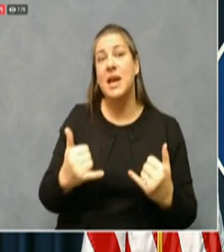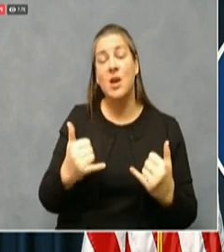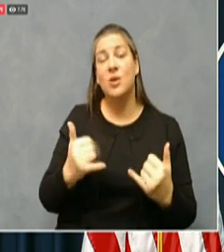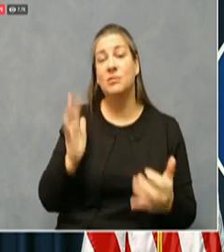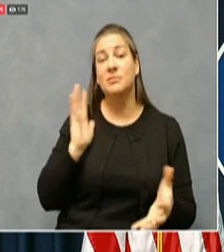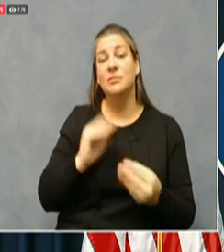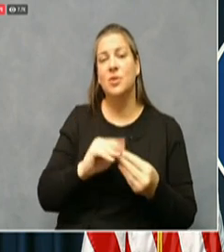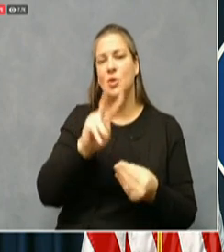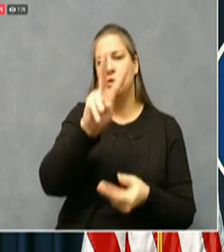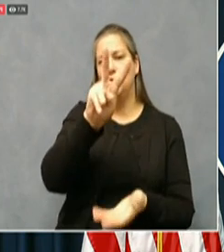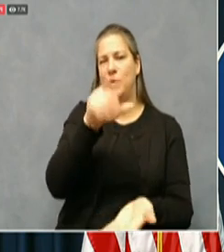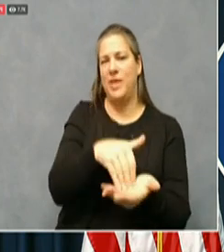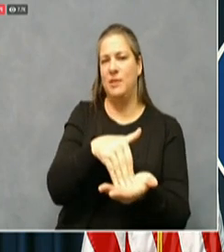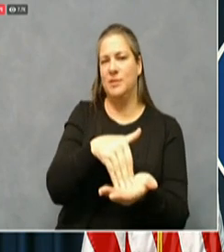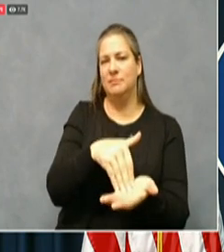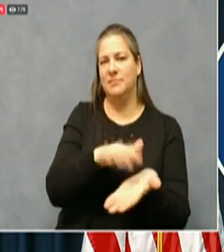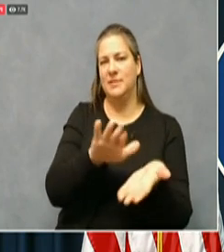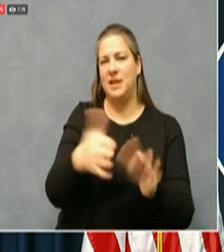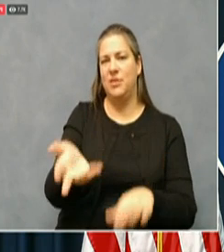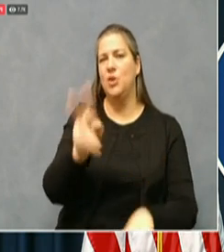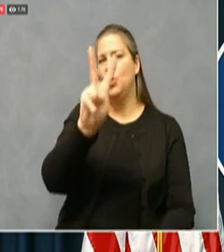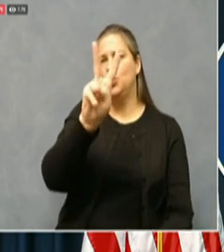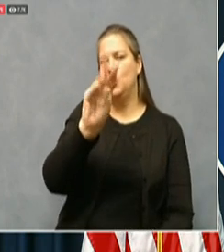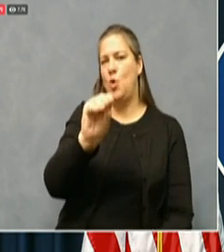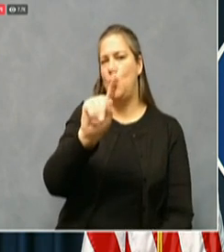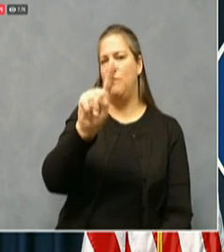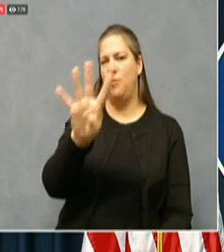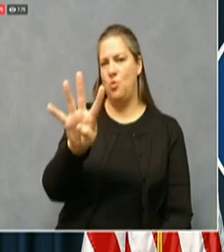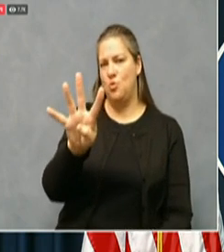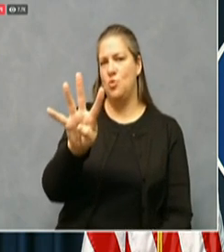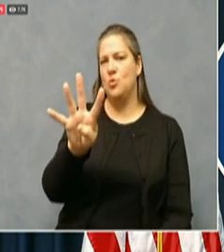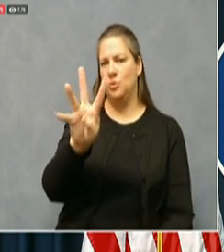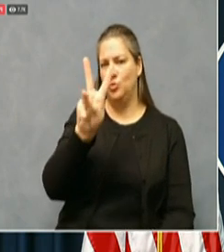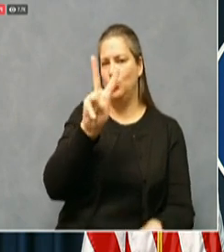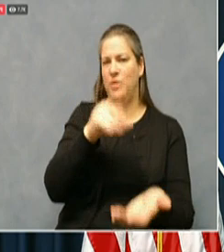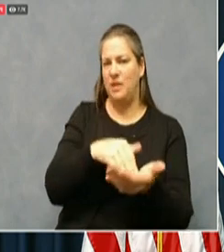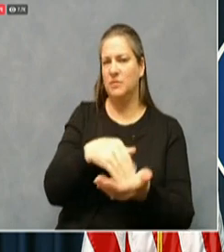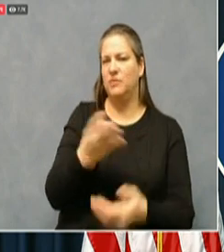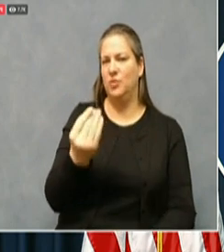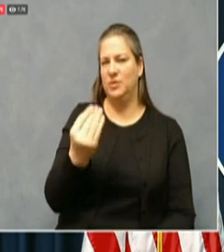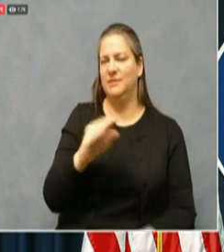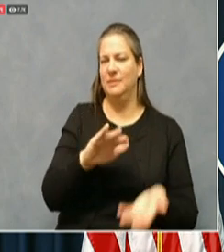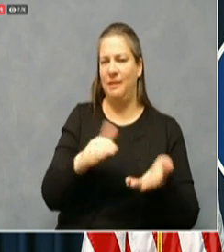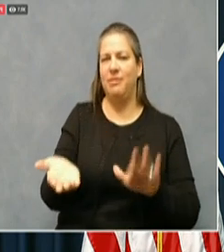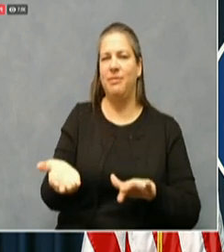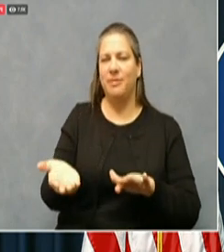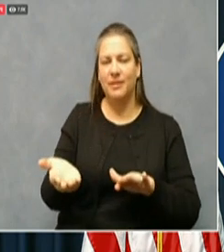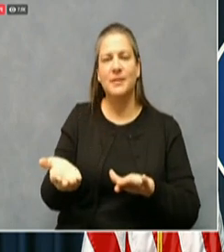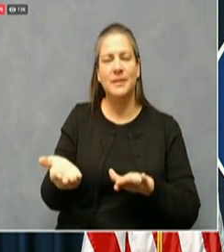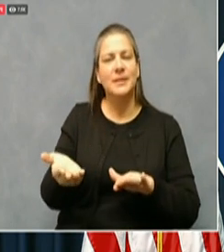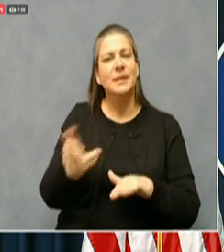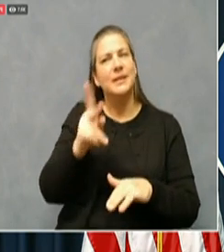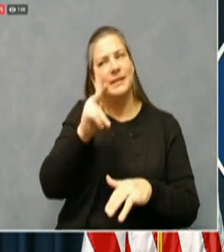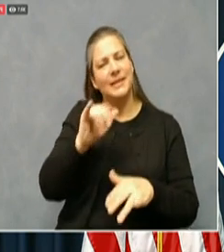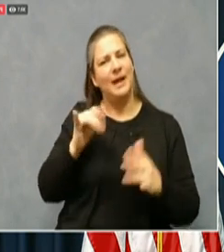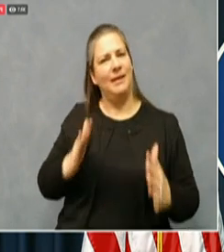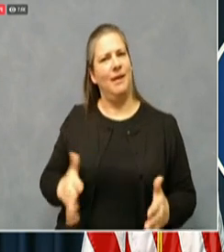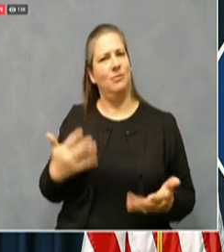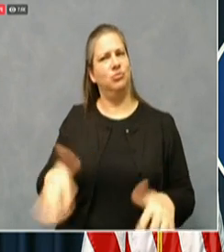2014. Again, 2014 Kentuckians that we have lost to this pandemic.